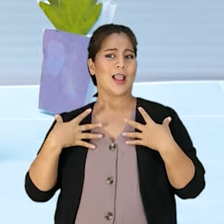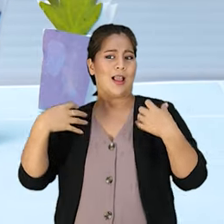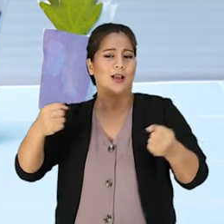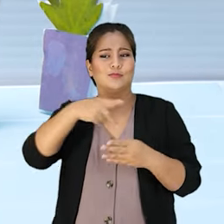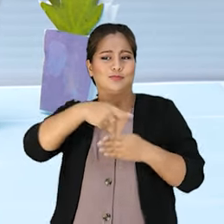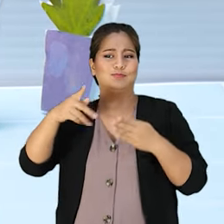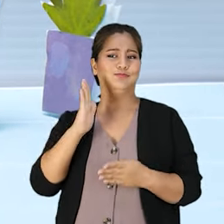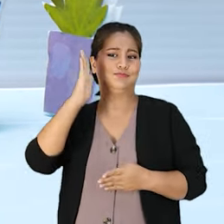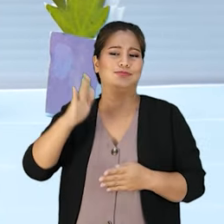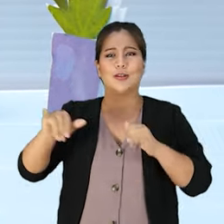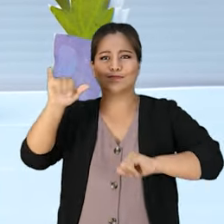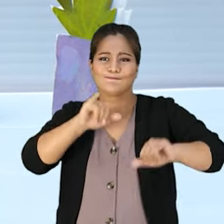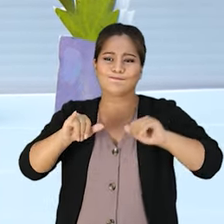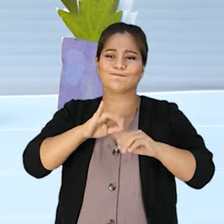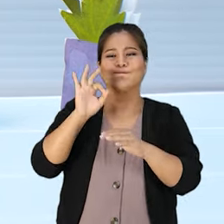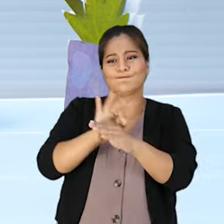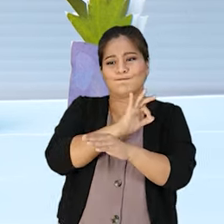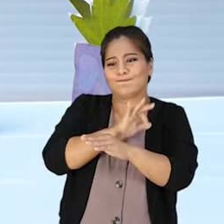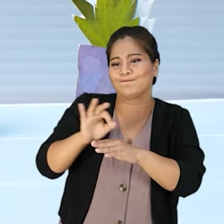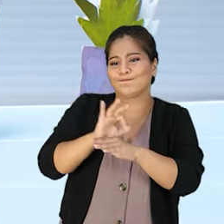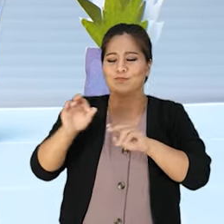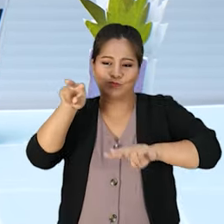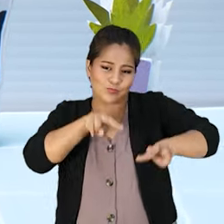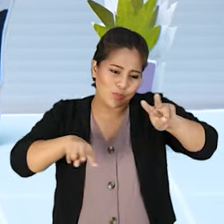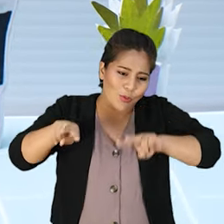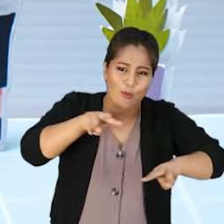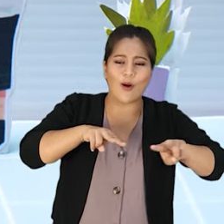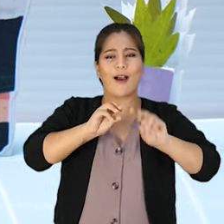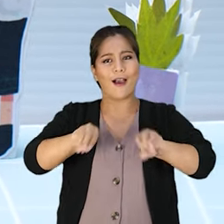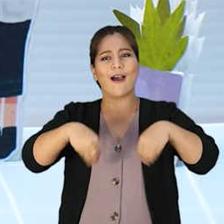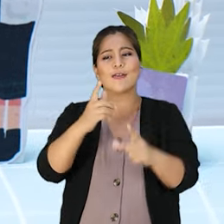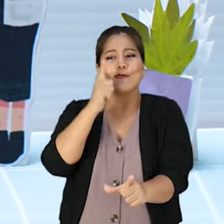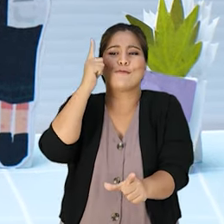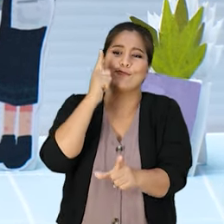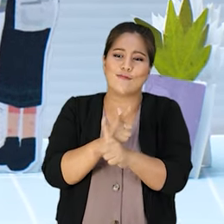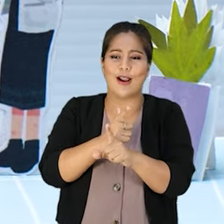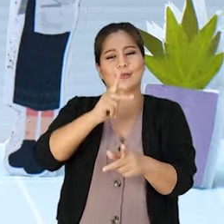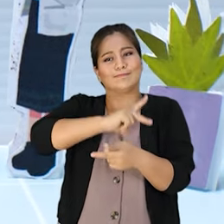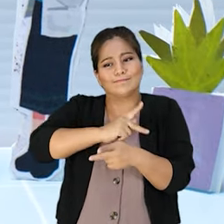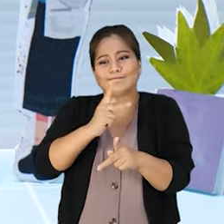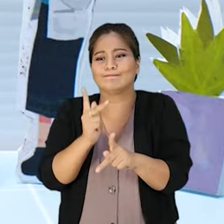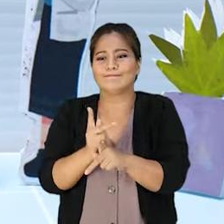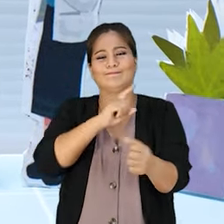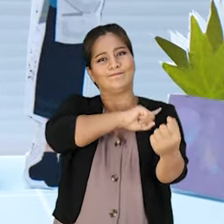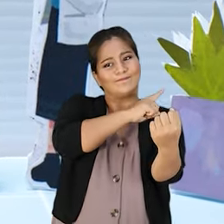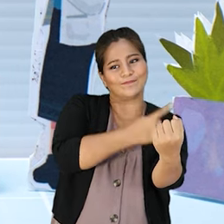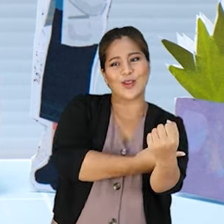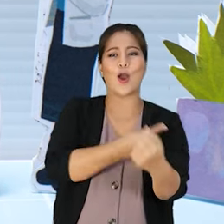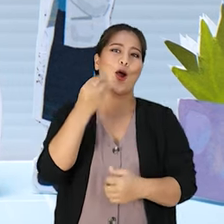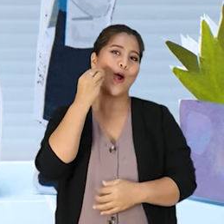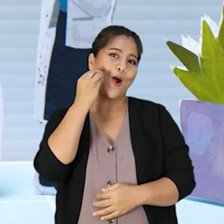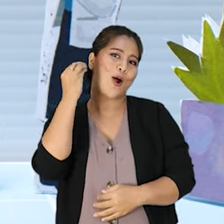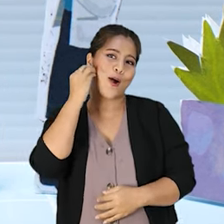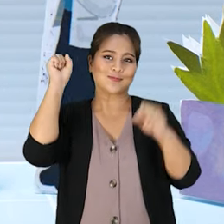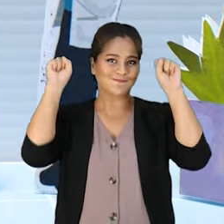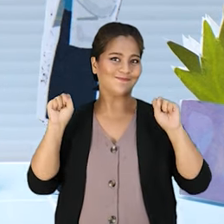A health professional will assess your function, provide treatment, give you the right assistive product, and might show you exercises to do at home.